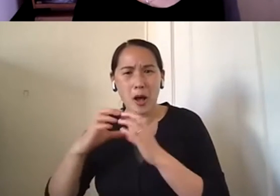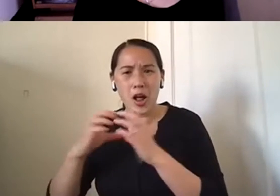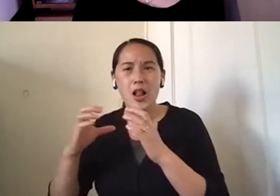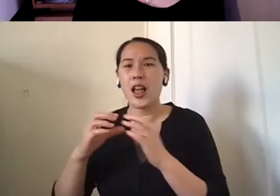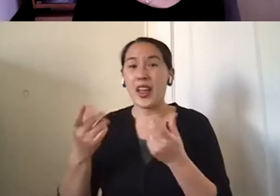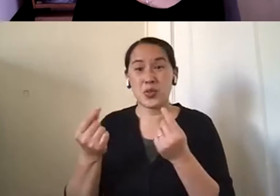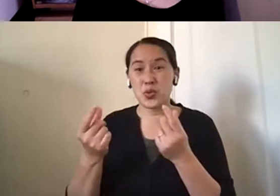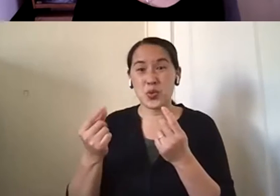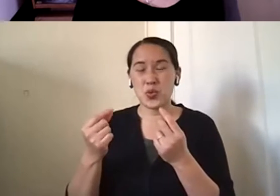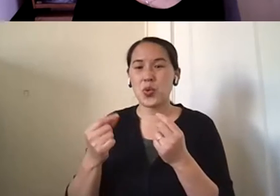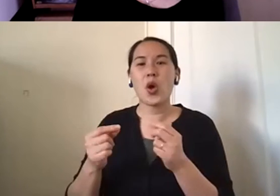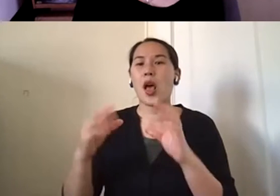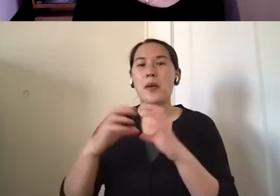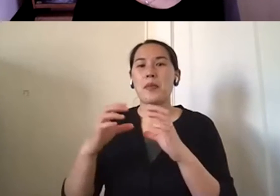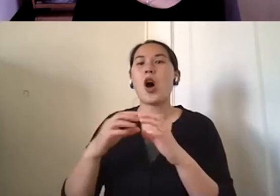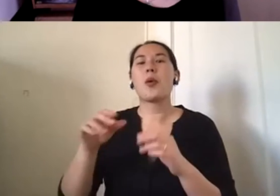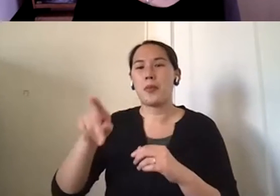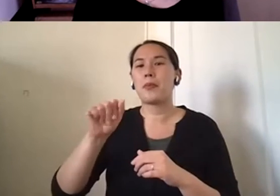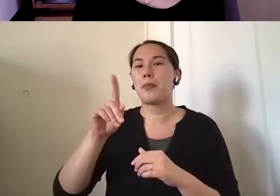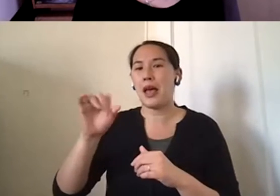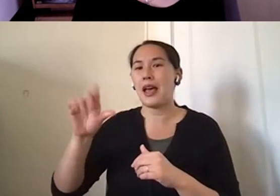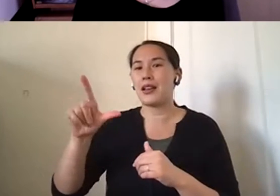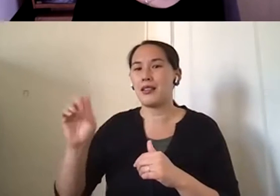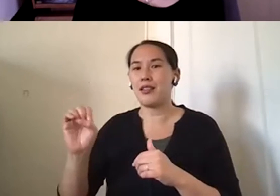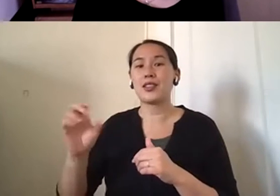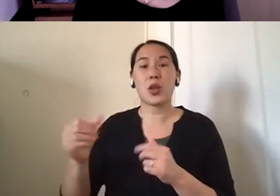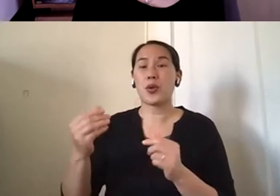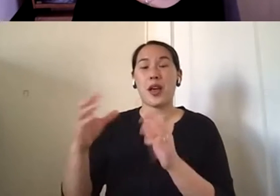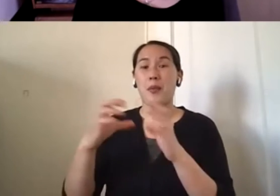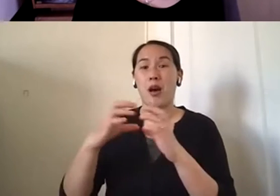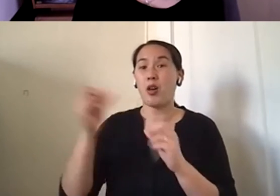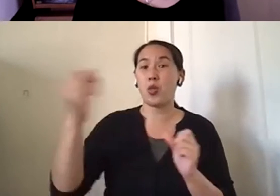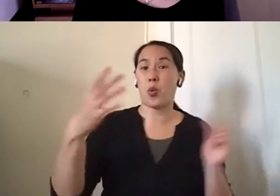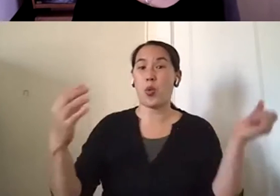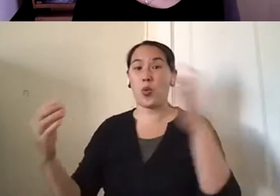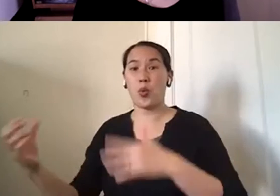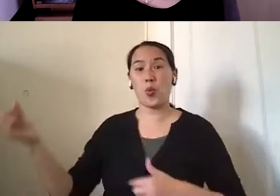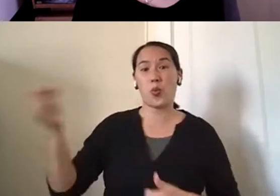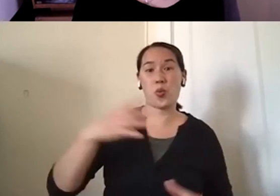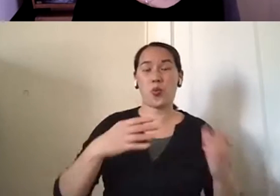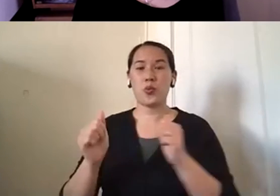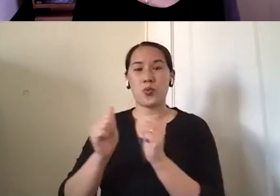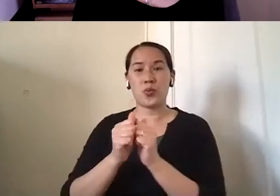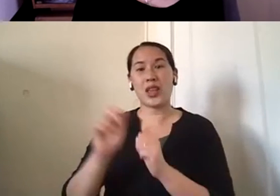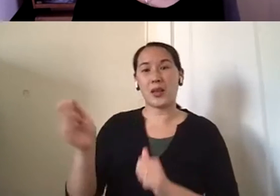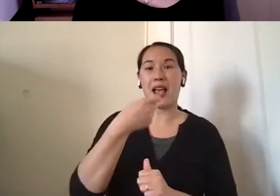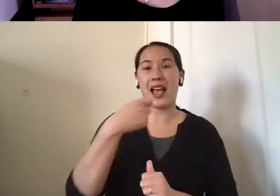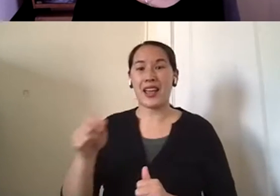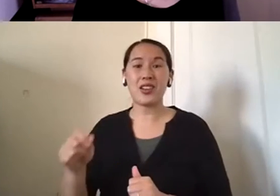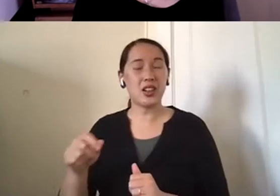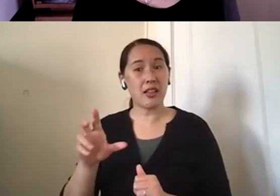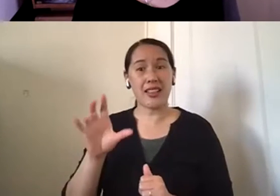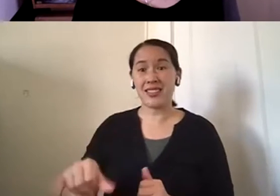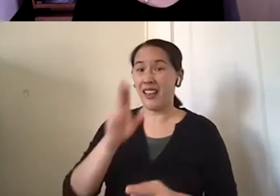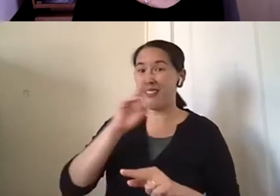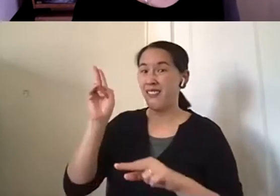ball back and forth with the paddle. So one time she had a friend come over and she asked him to play that with her husband. And it actually turned out to be really